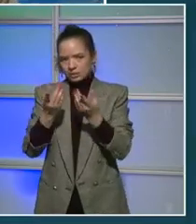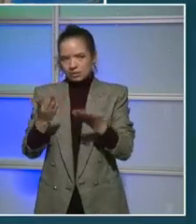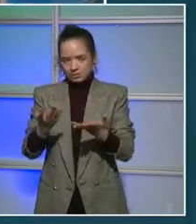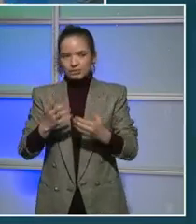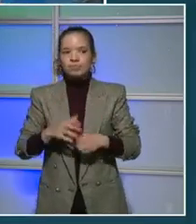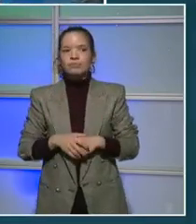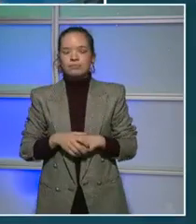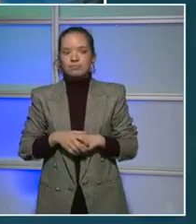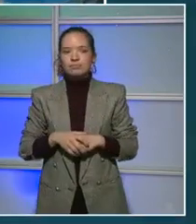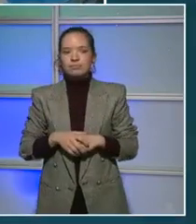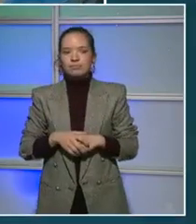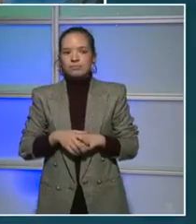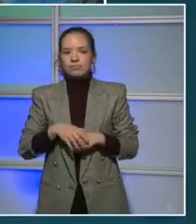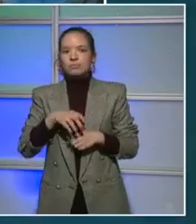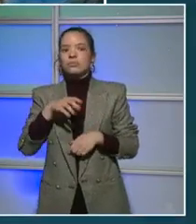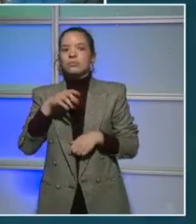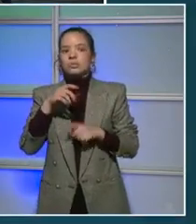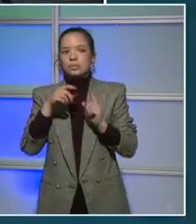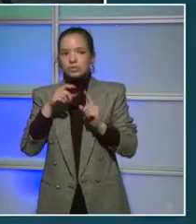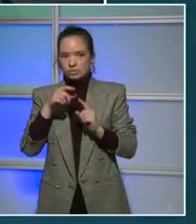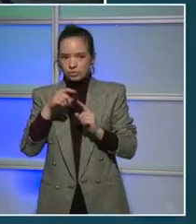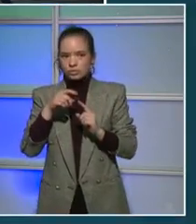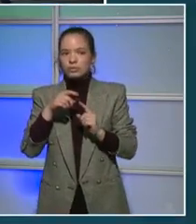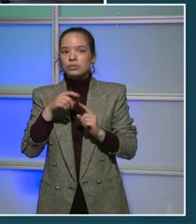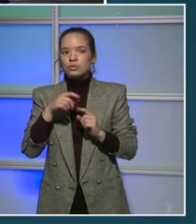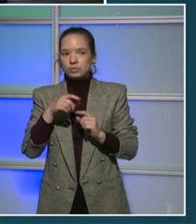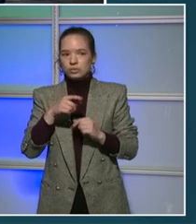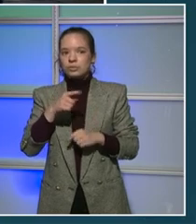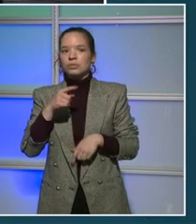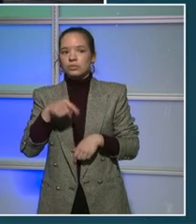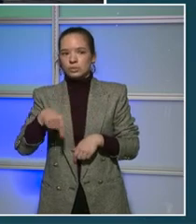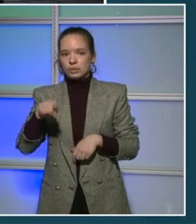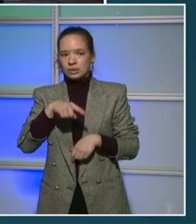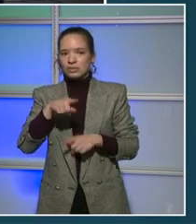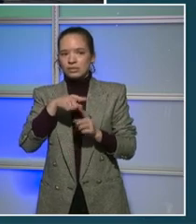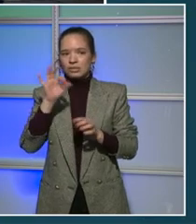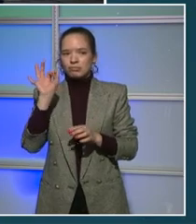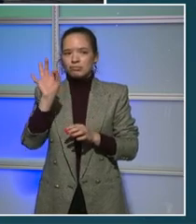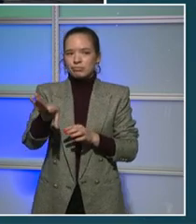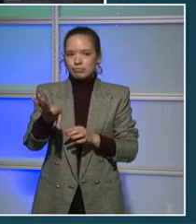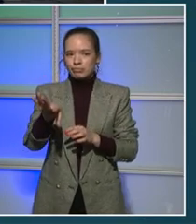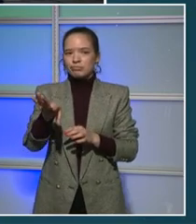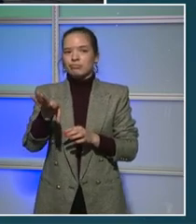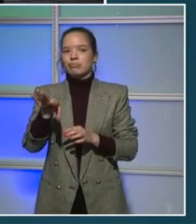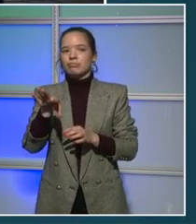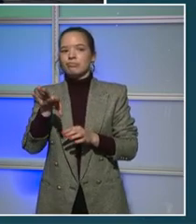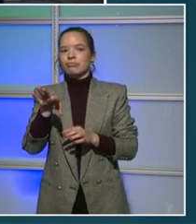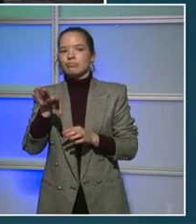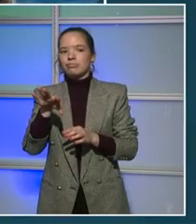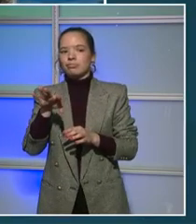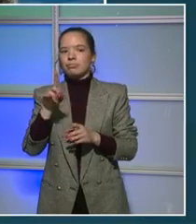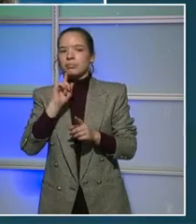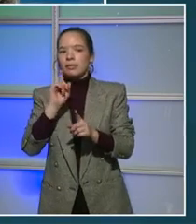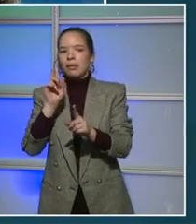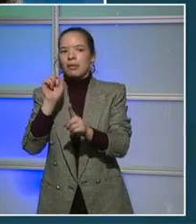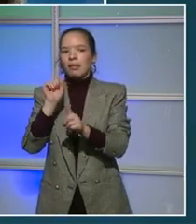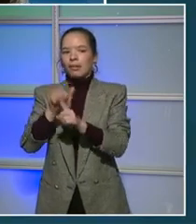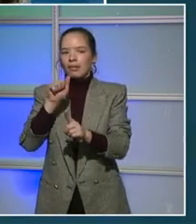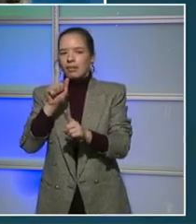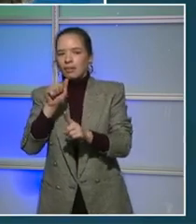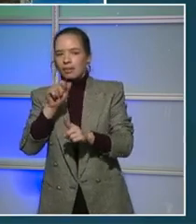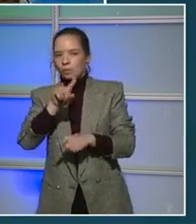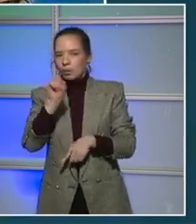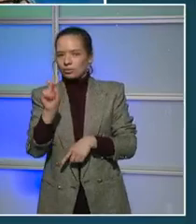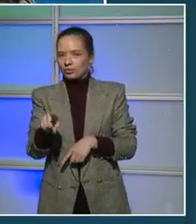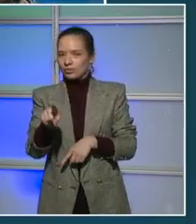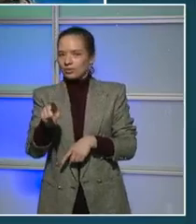I think you put a ringer in there because when I told somebody that you liked Ohio State, they immediately upped the money in health and human